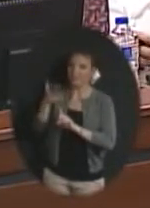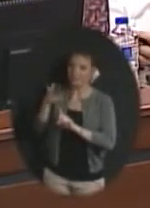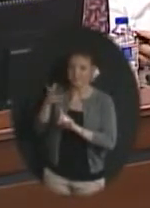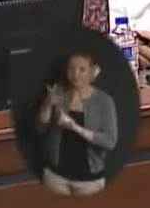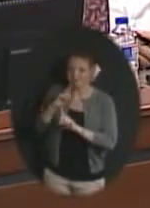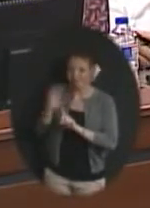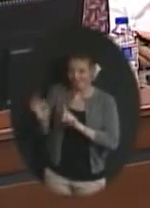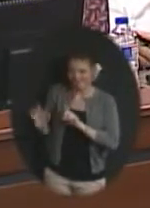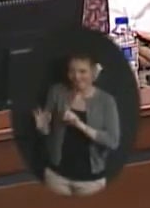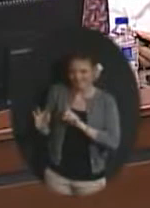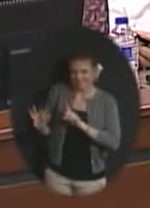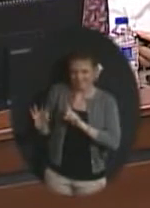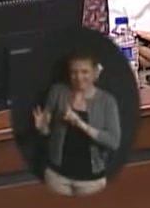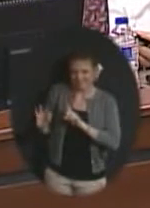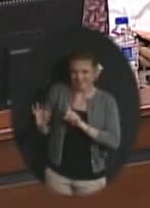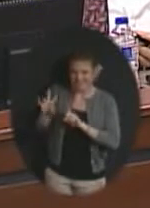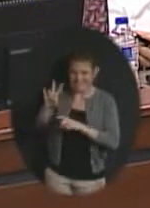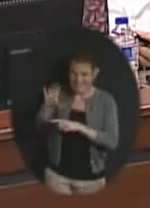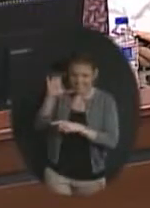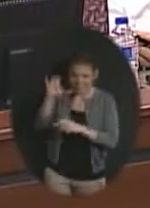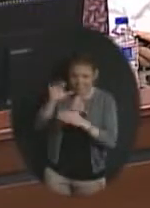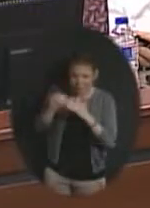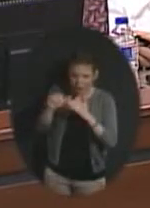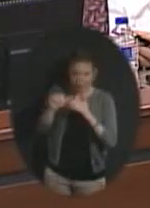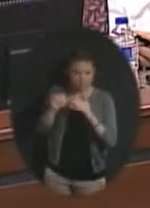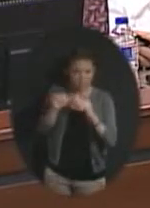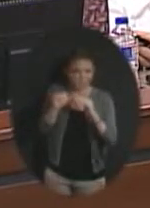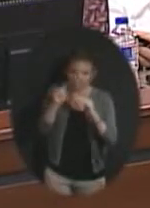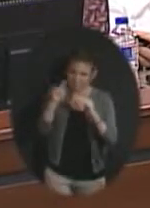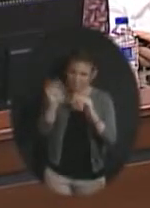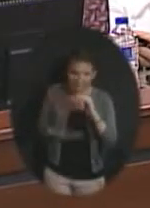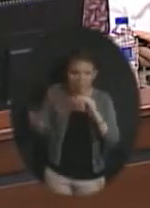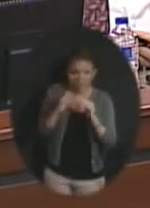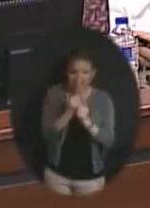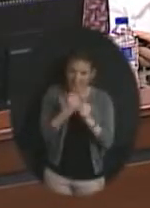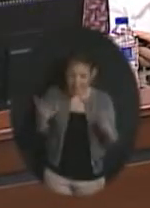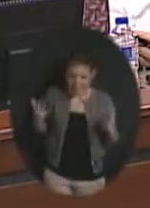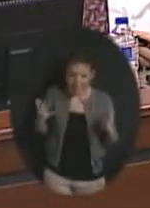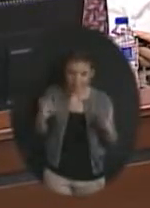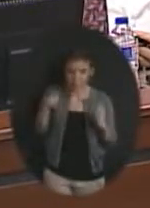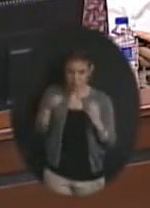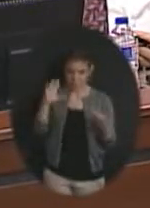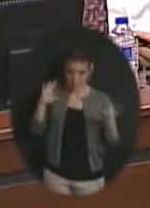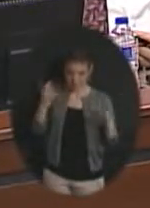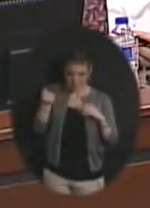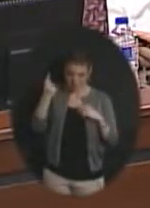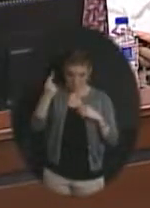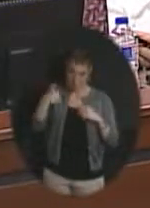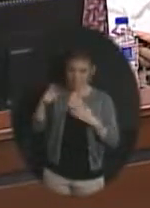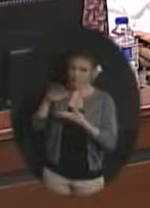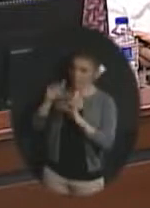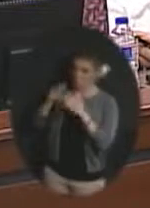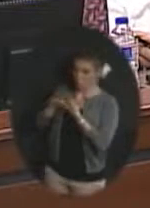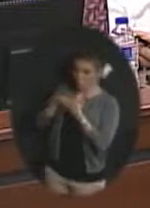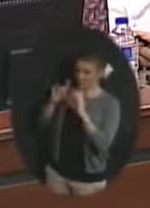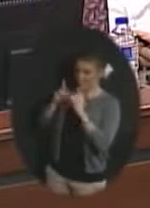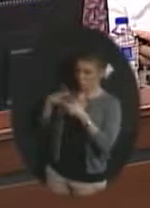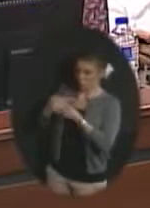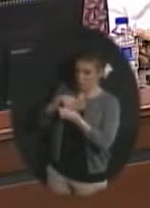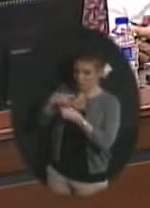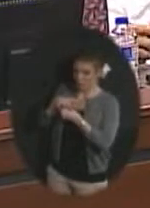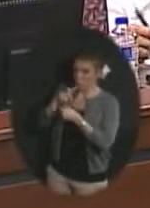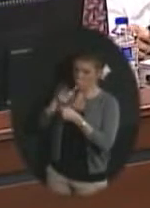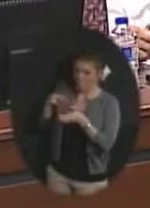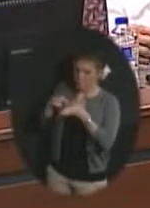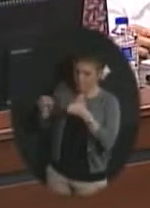to us because this is seven hundred dollars across the board and just for you to have a comparison the district in the state who paid the